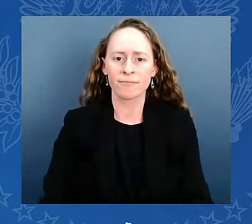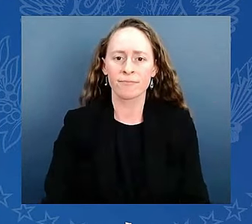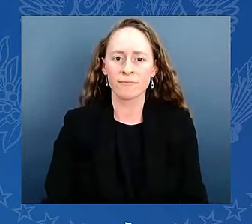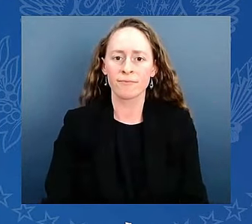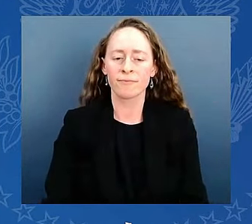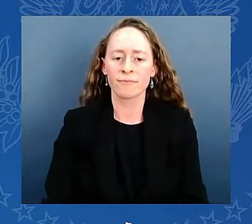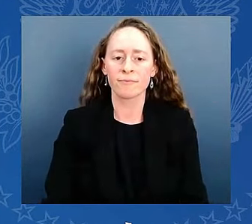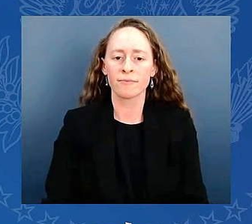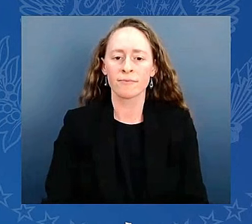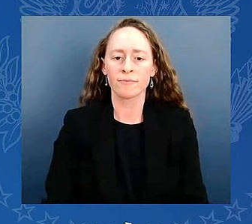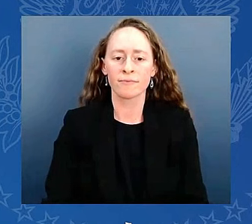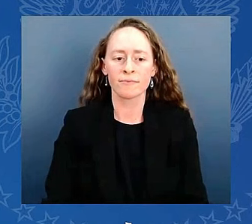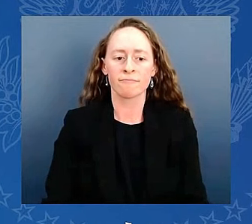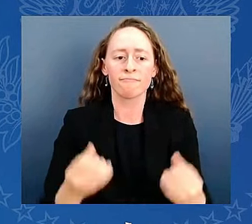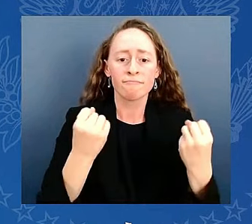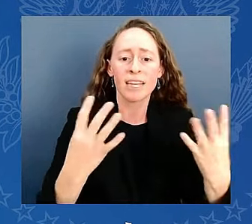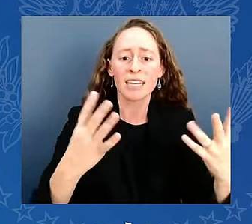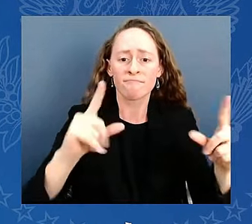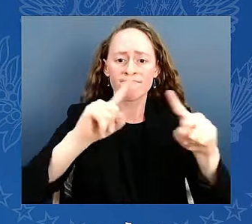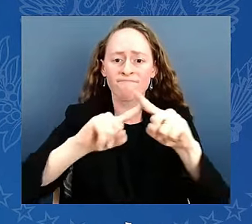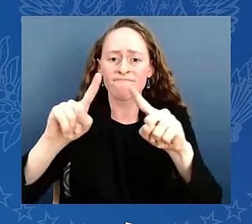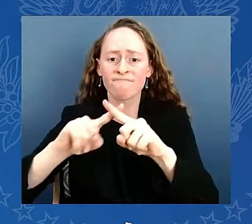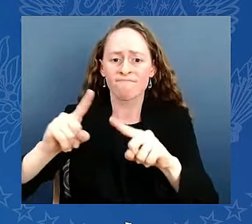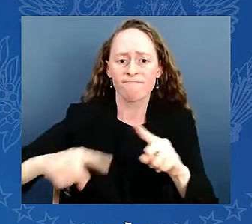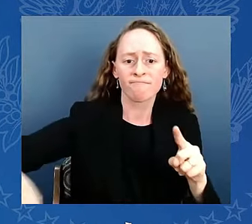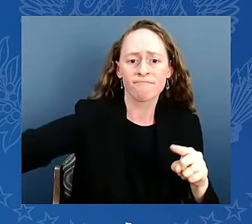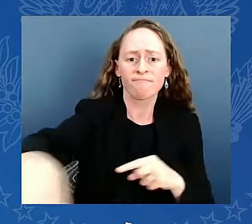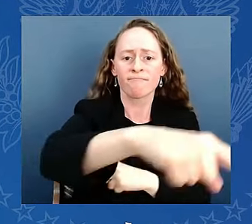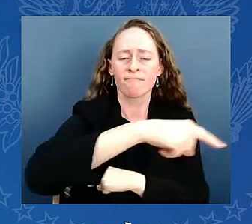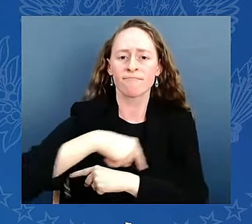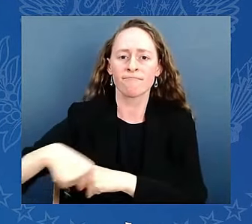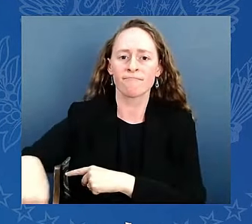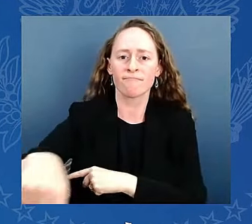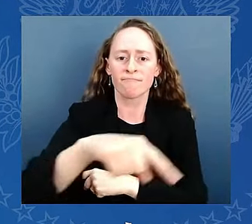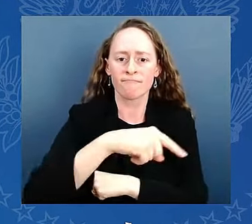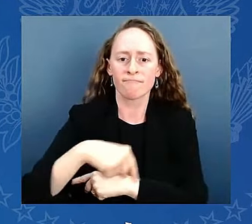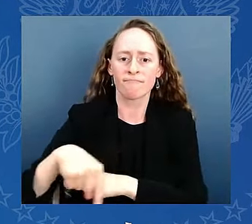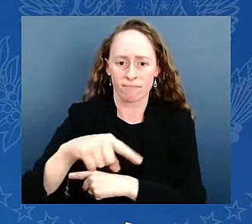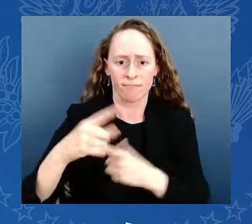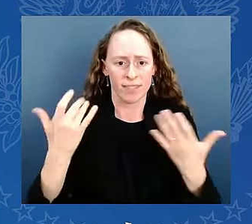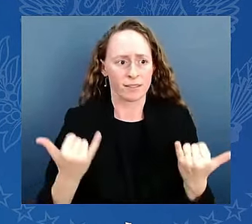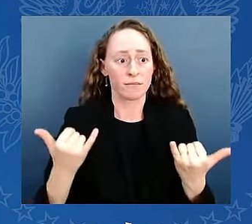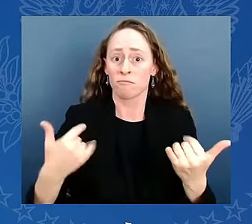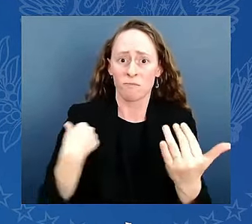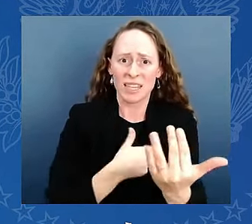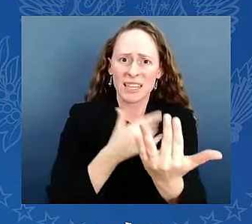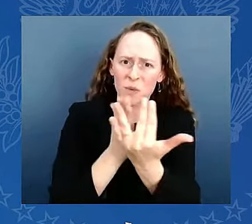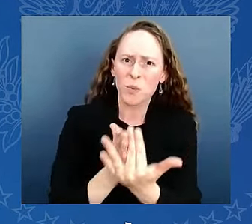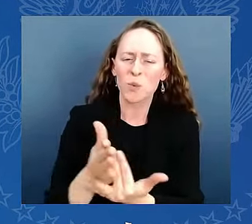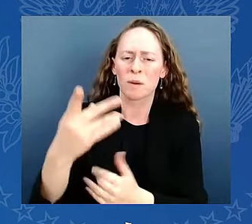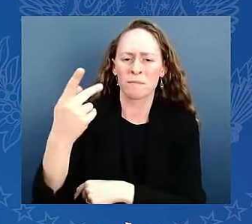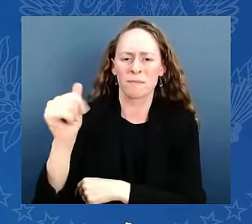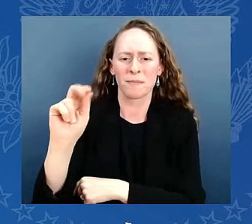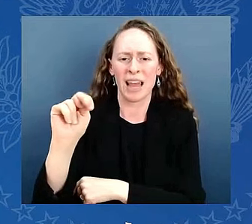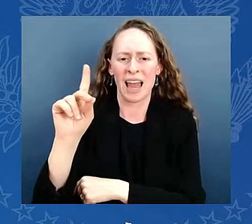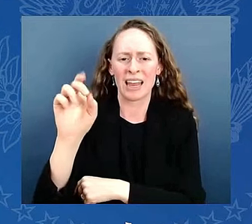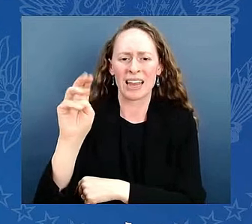We're in the grip of the war. We were in the grip of the worst pandemic in the century. The worst economic crisis since the Great Depression.